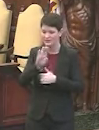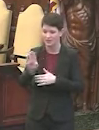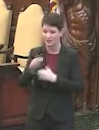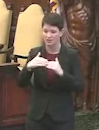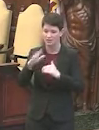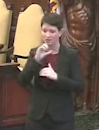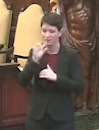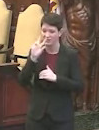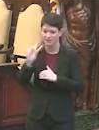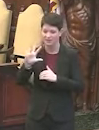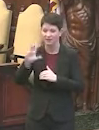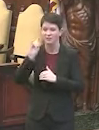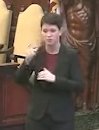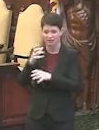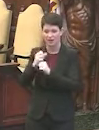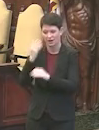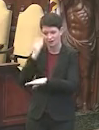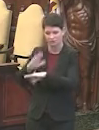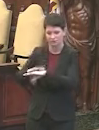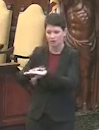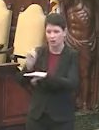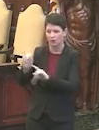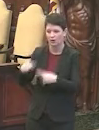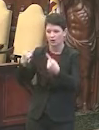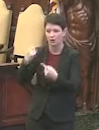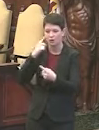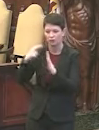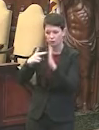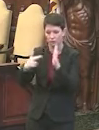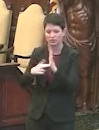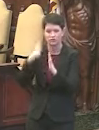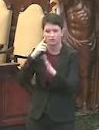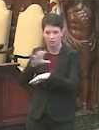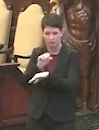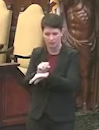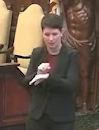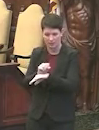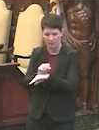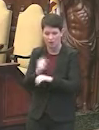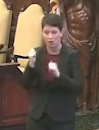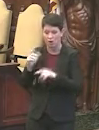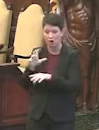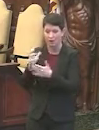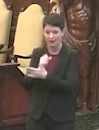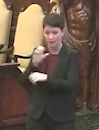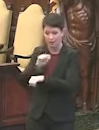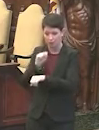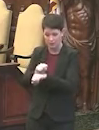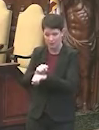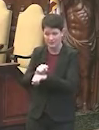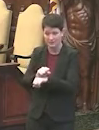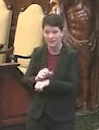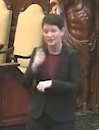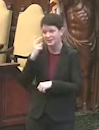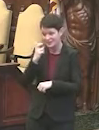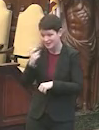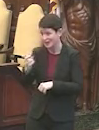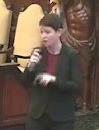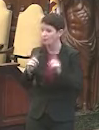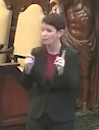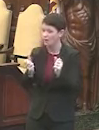of 75 should be given a notice about where they can go to register for an appointment. I'm not sure if they can all get appointments, but I'm hoping a good fraction of them will.